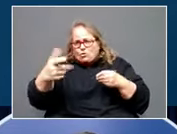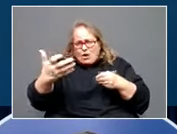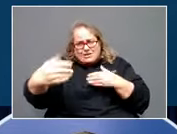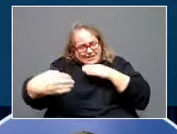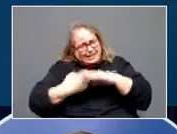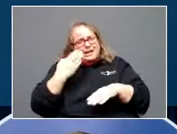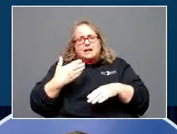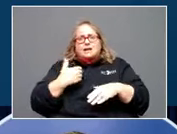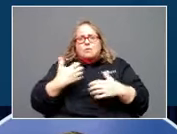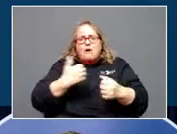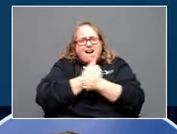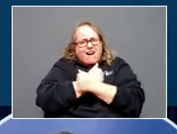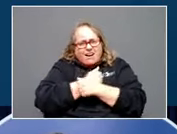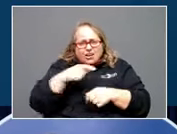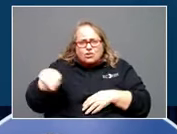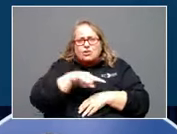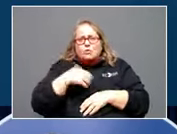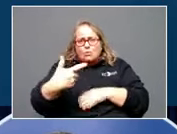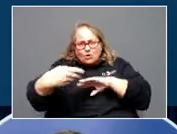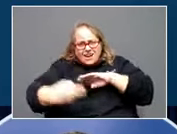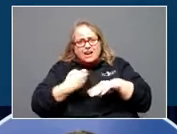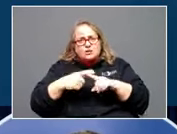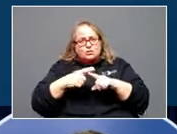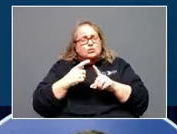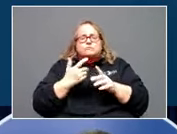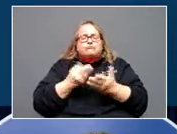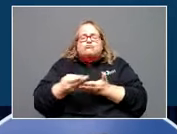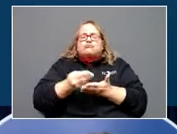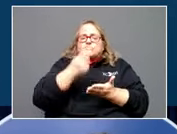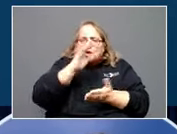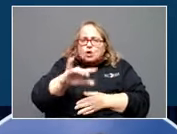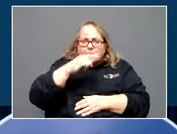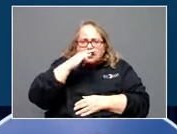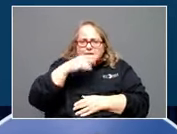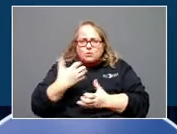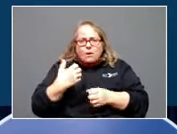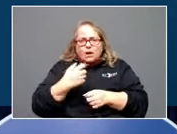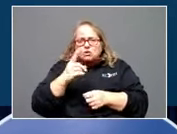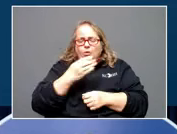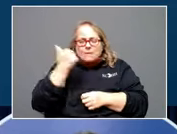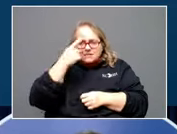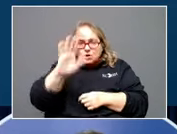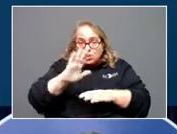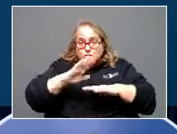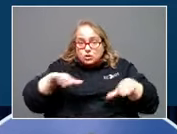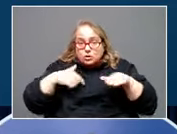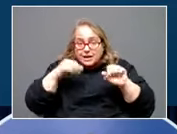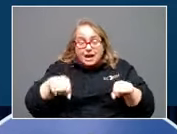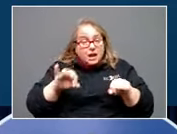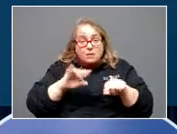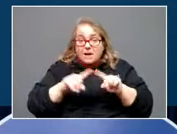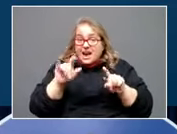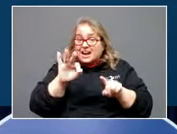around you and make sure that this joyous time of year we can do the very best for you that we can. But if you can't make it to a